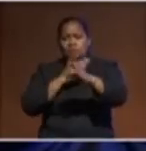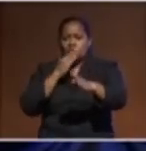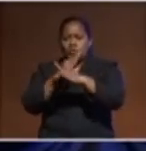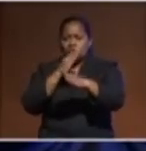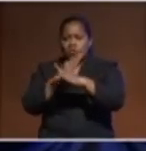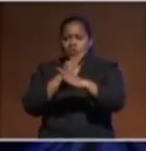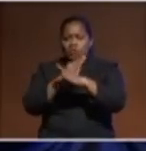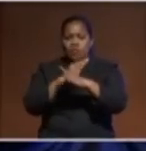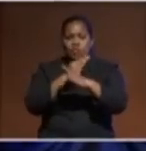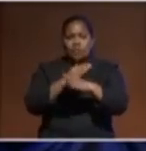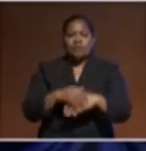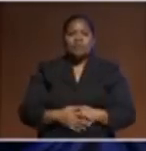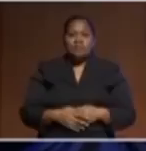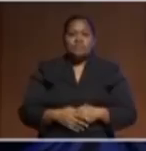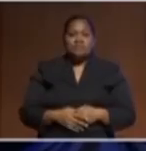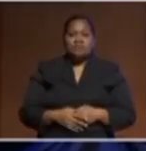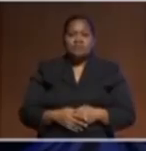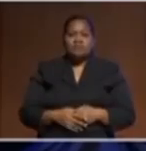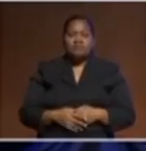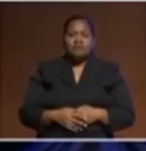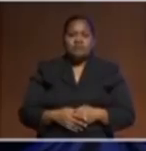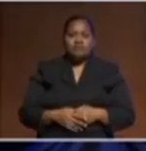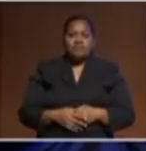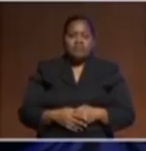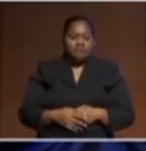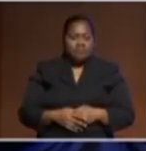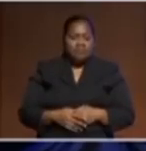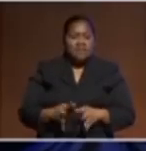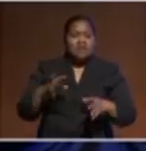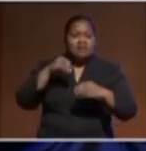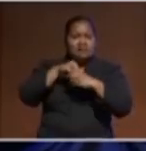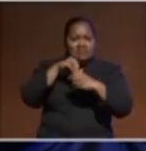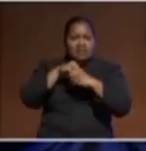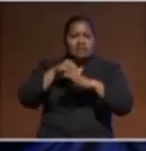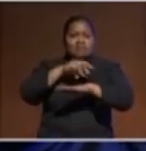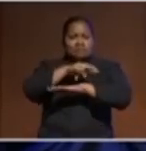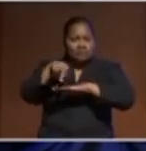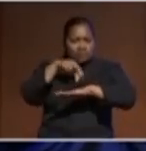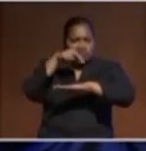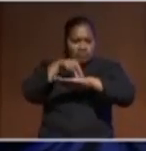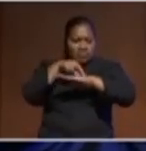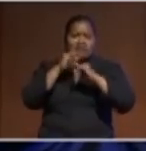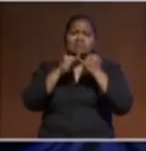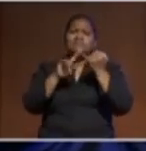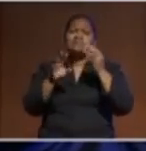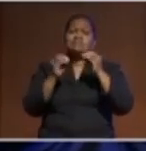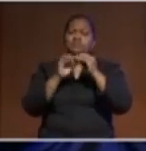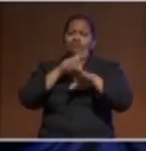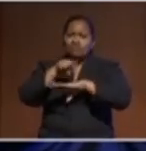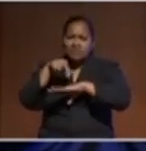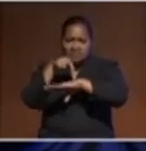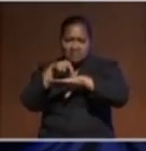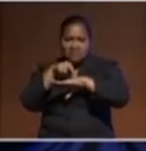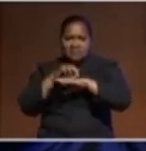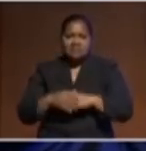engaging both in multilateral regionalism and in sub-regionalism. The Federated States of Micronesia has